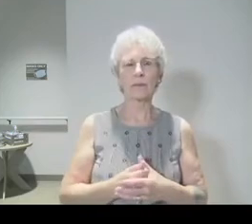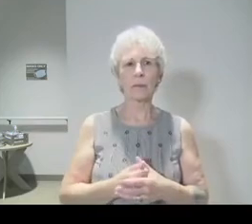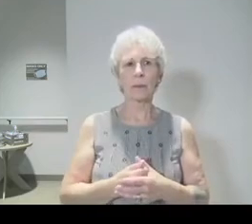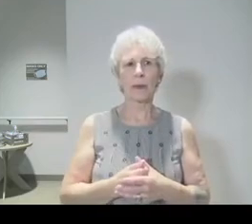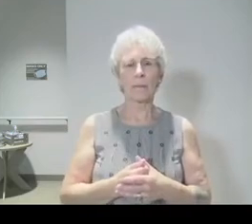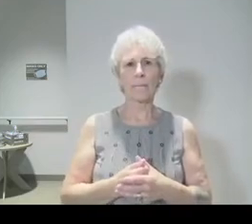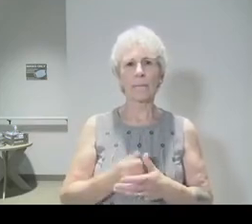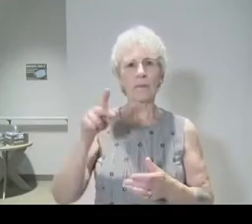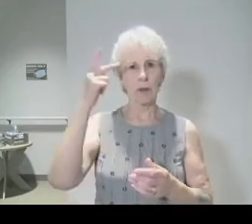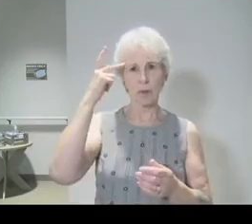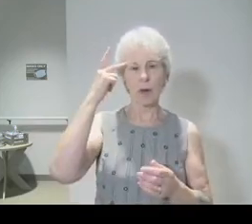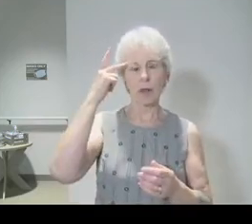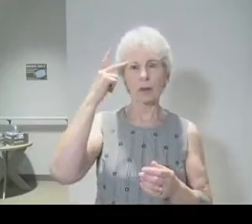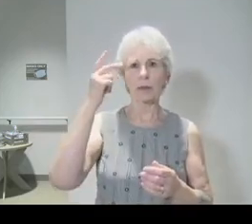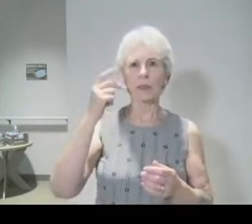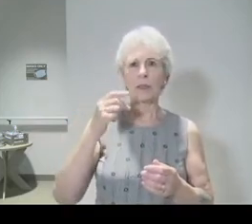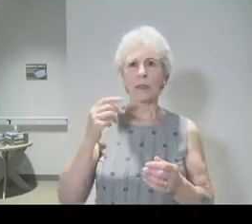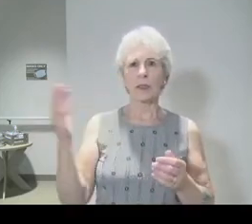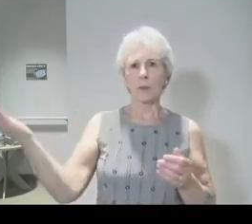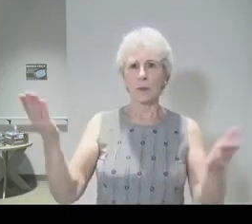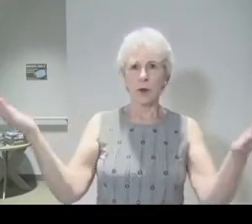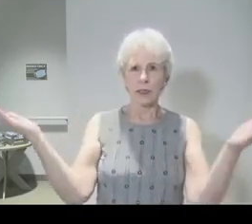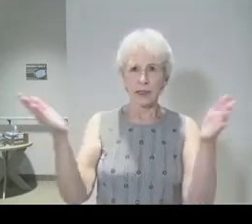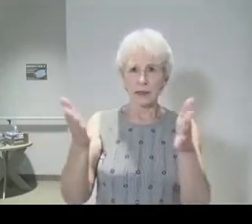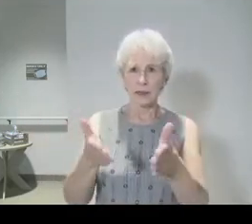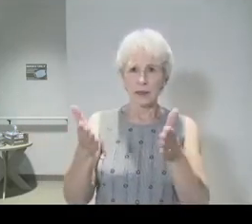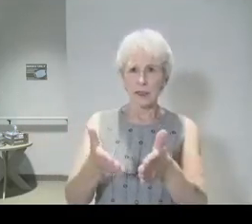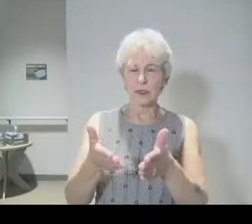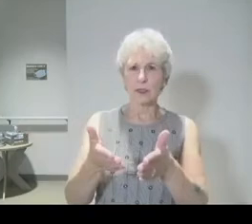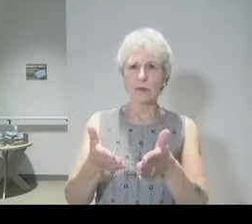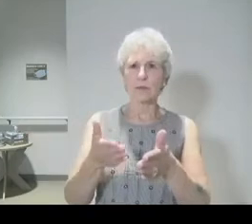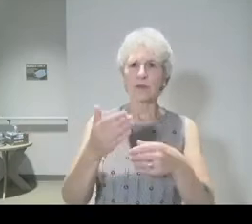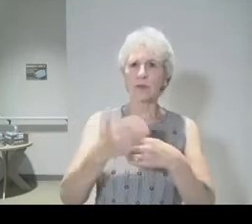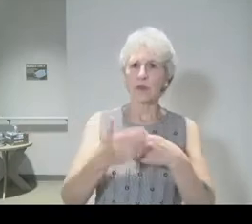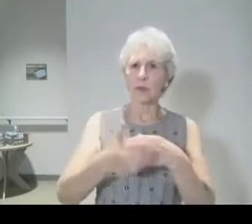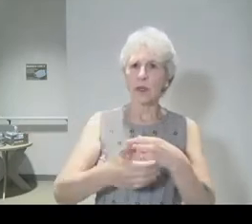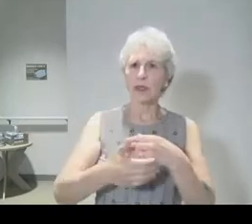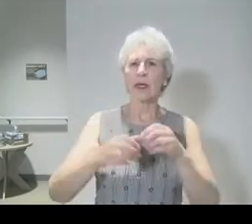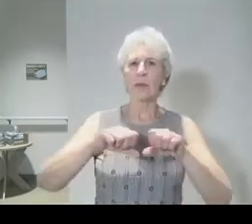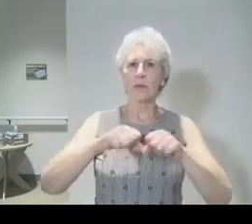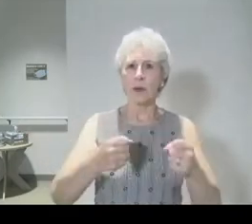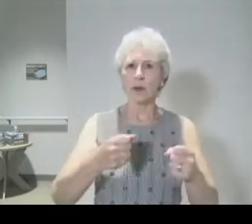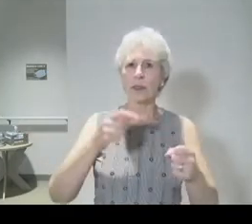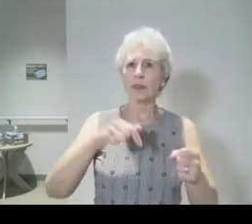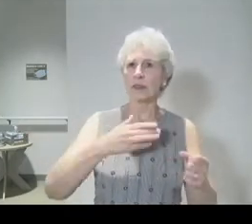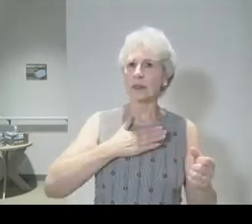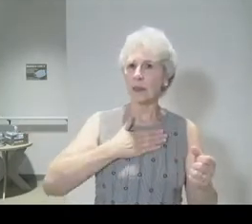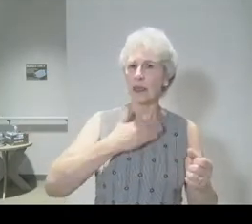And so Paul specifically drew attention to the bread and he broke it and he repeated the words of Christ this is my body.